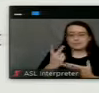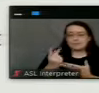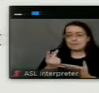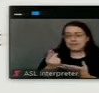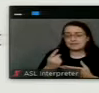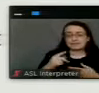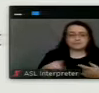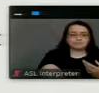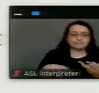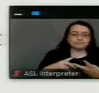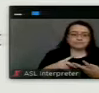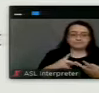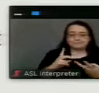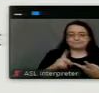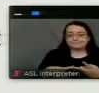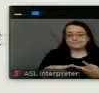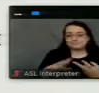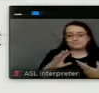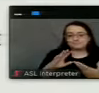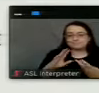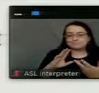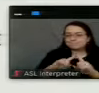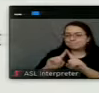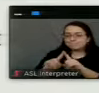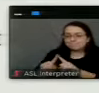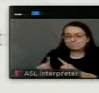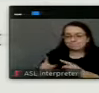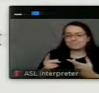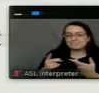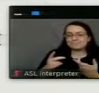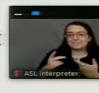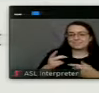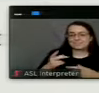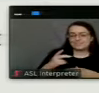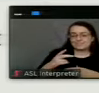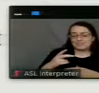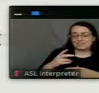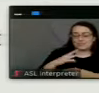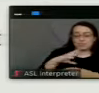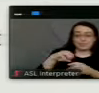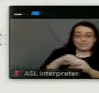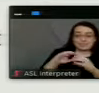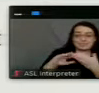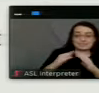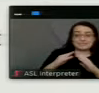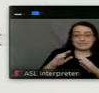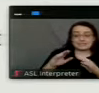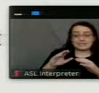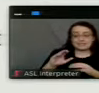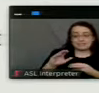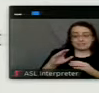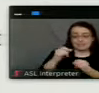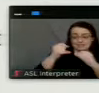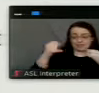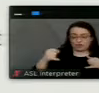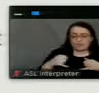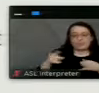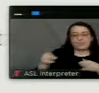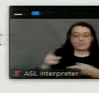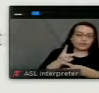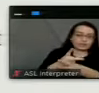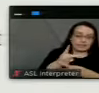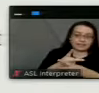and, and those kinds of animals in any part of within our city limits, that they are maintained in a